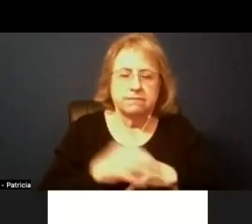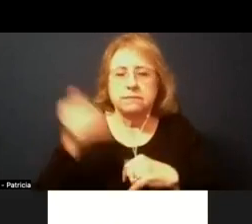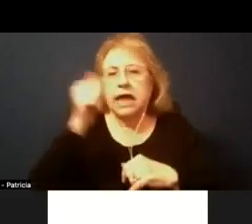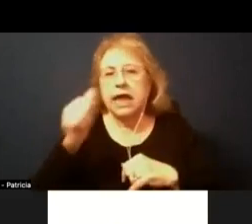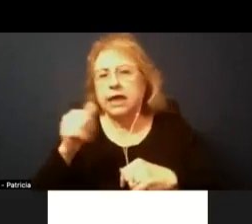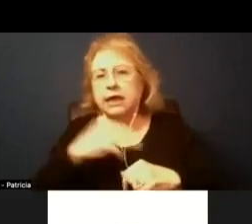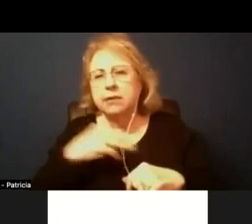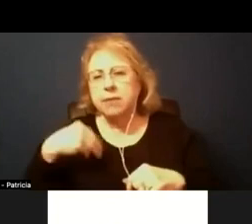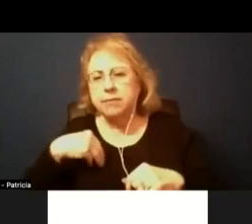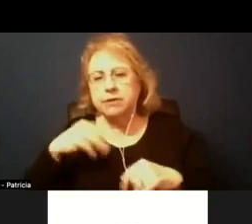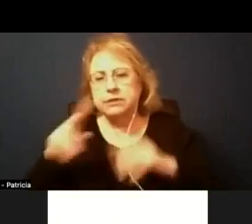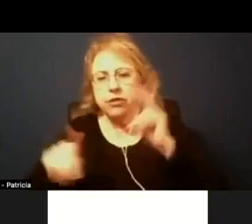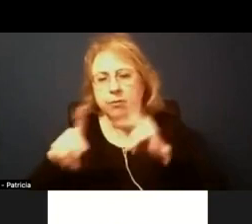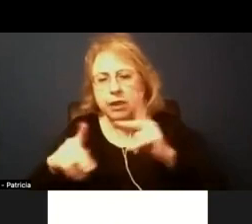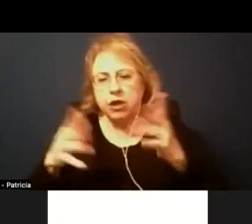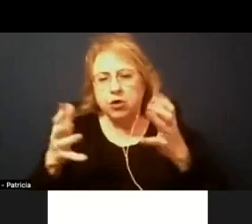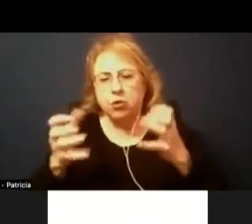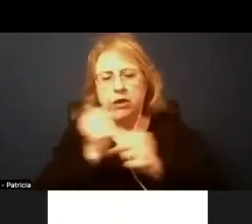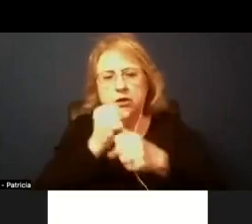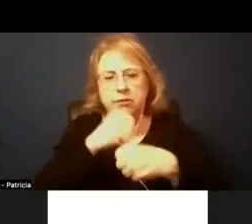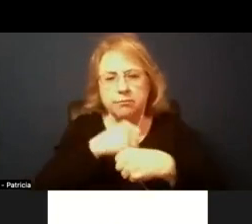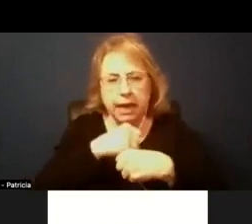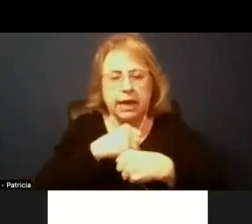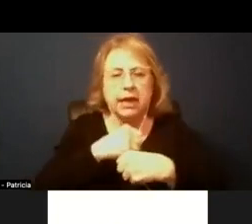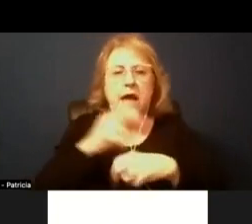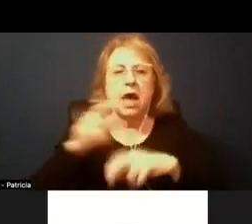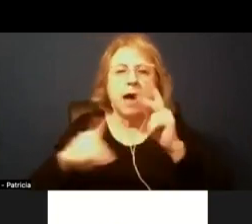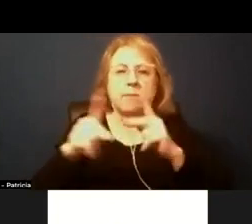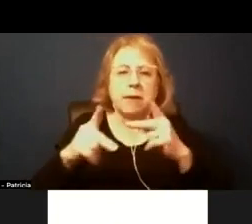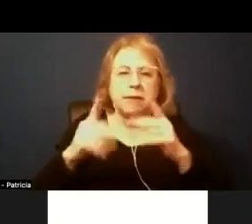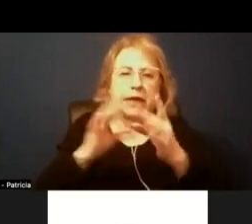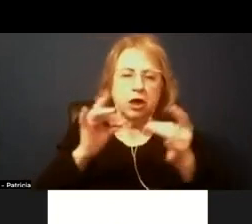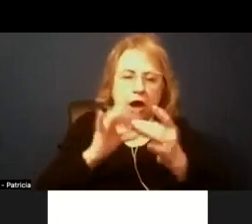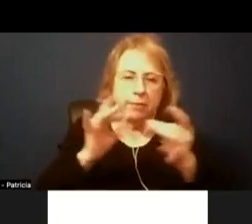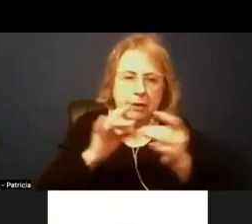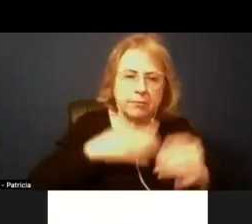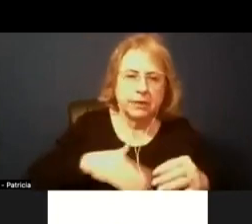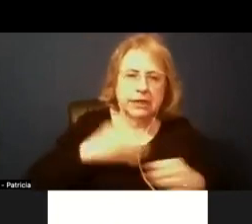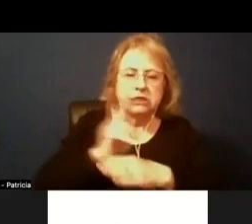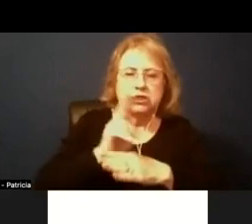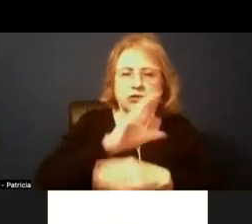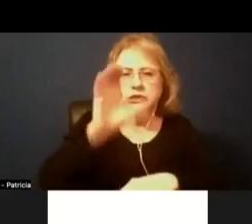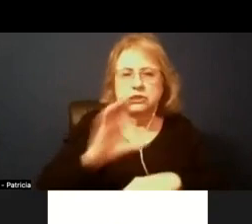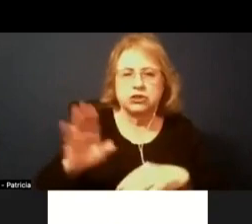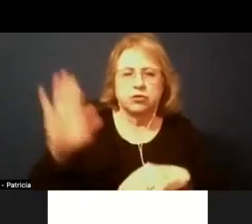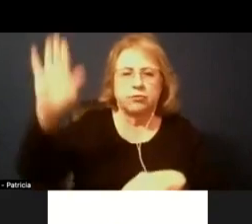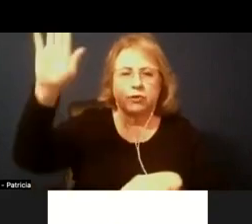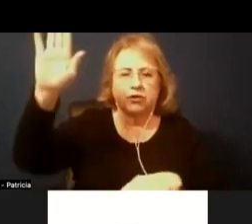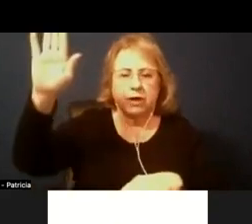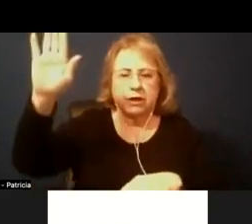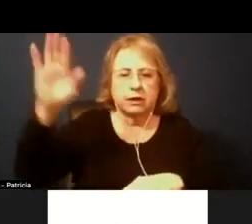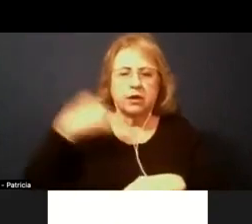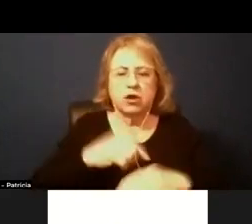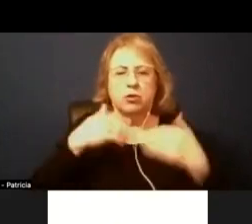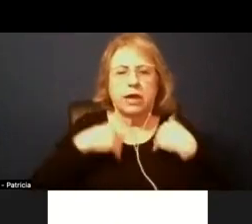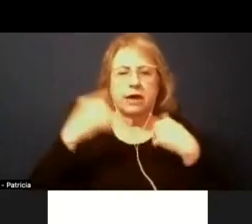the public that would like to make public comment please use the raise your hand functionality within zoom now okay we have one